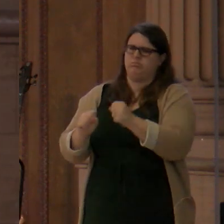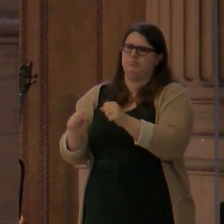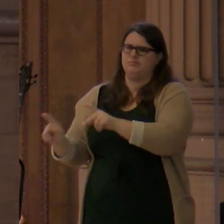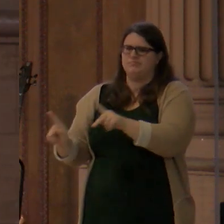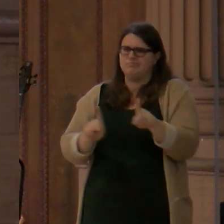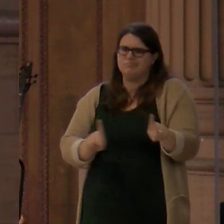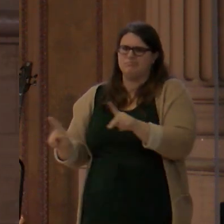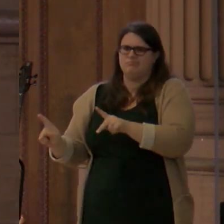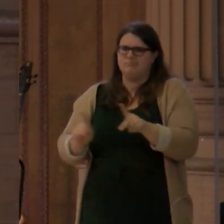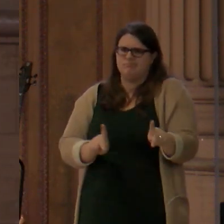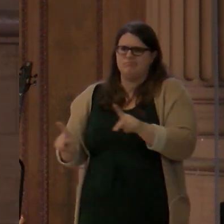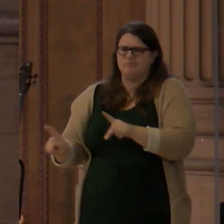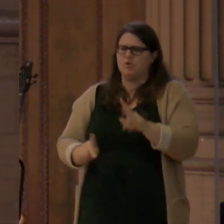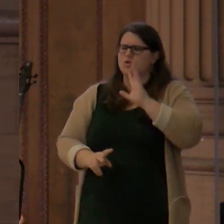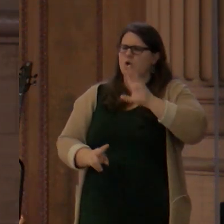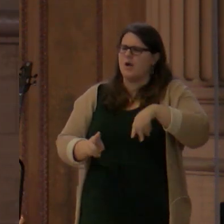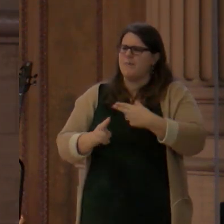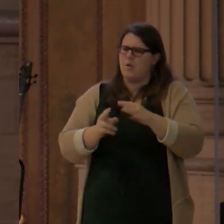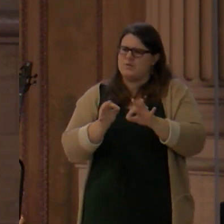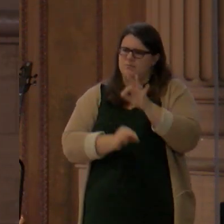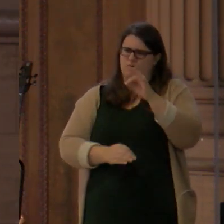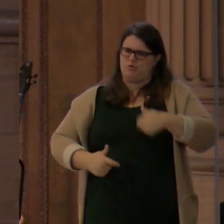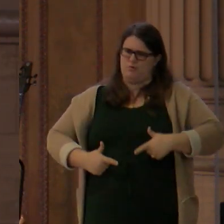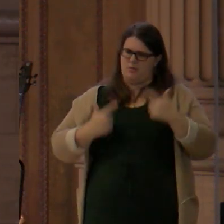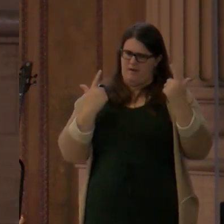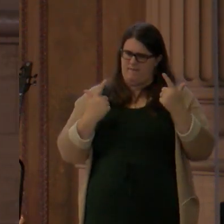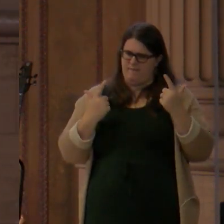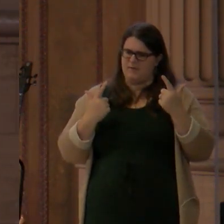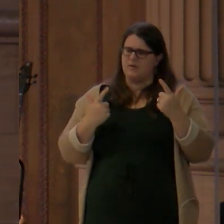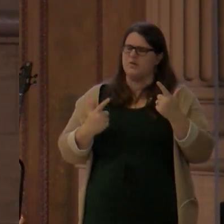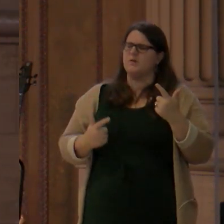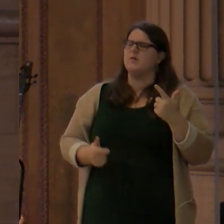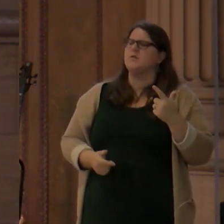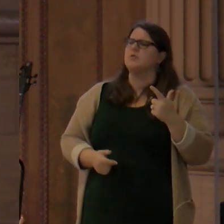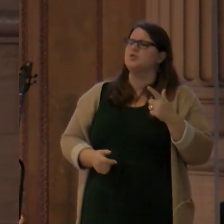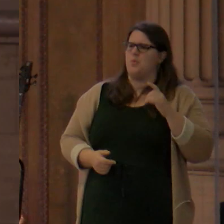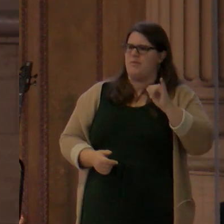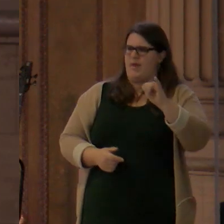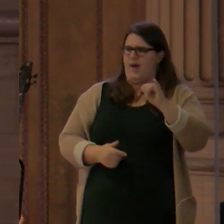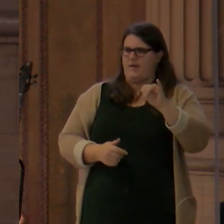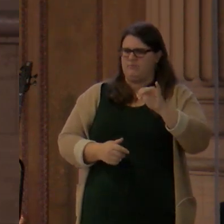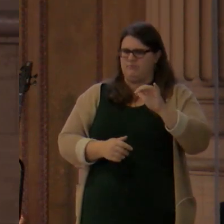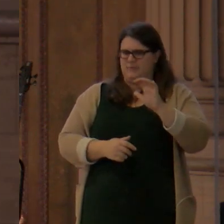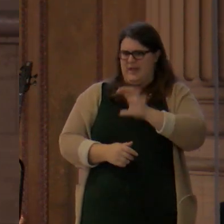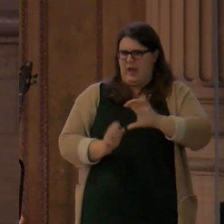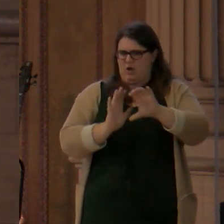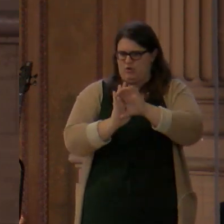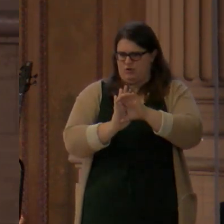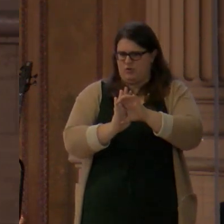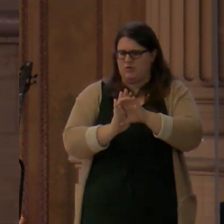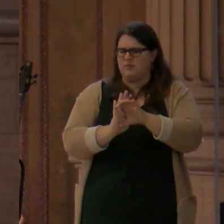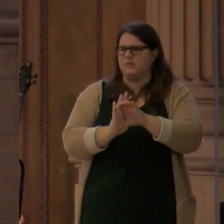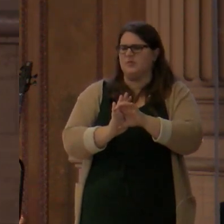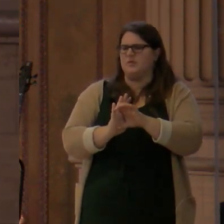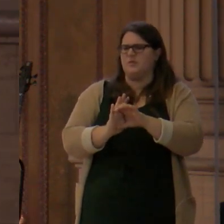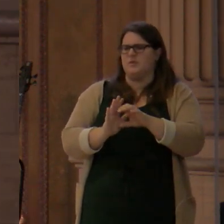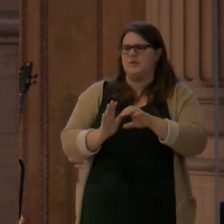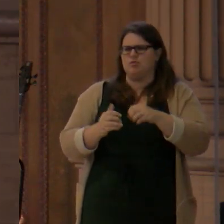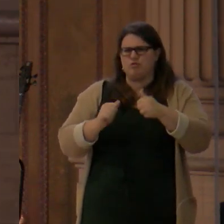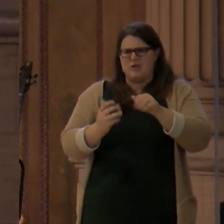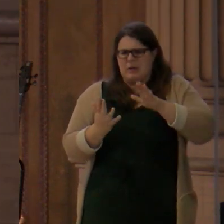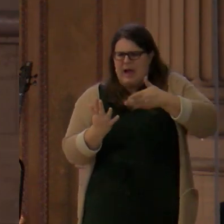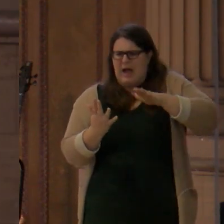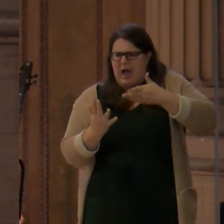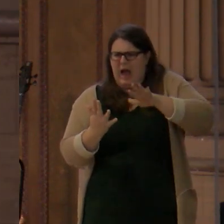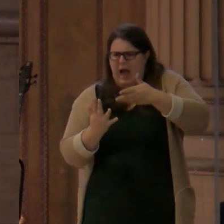the prince of the city of destruction. And Bunyan, he describes this character this way. This is what he wrote. Now the monster